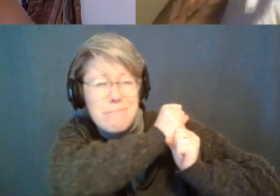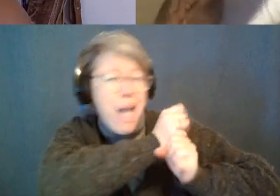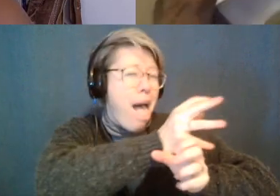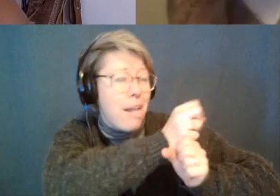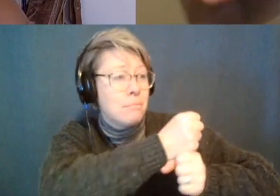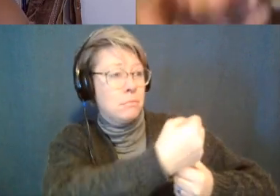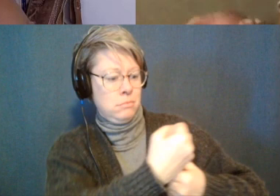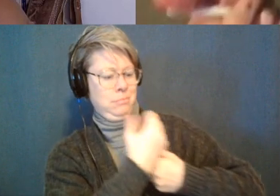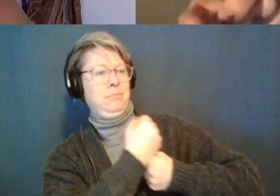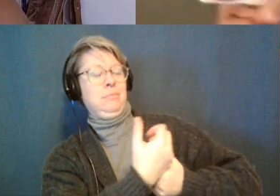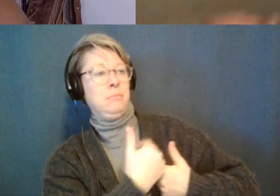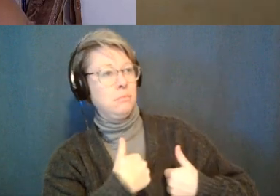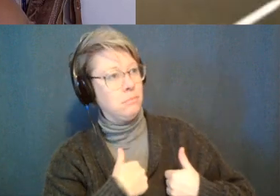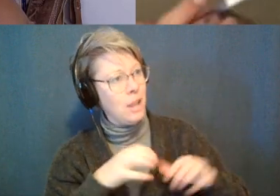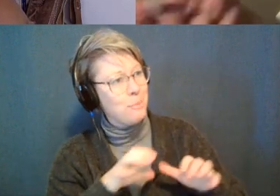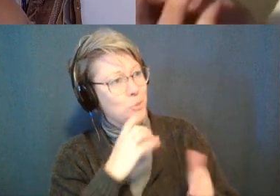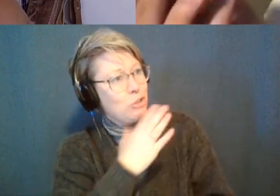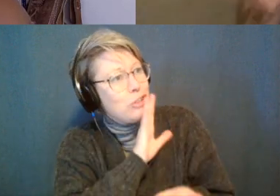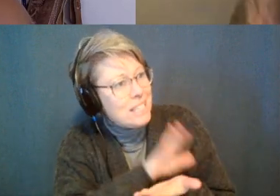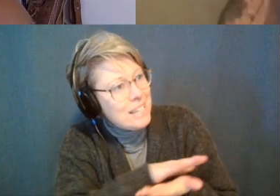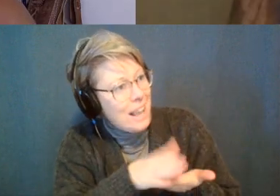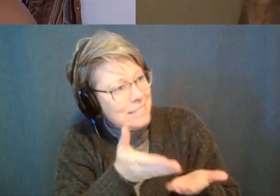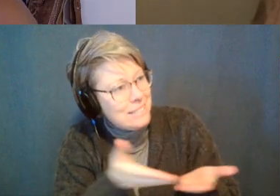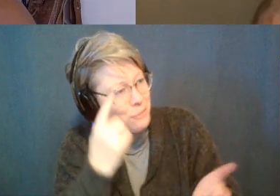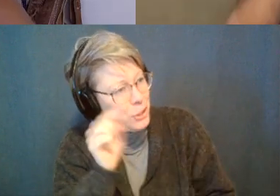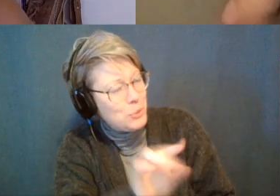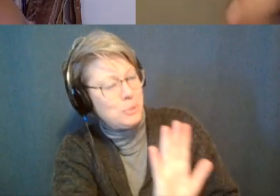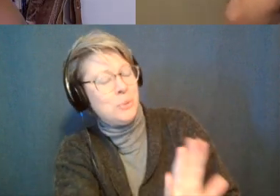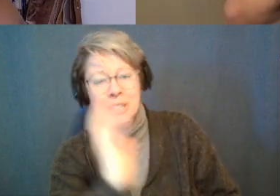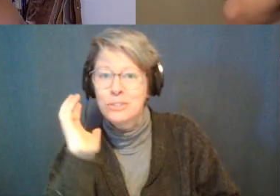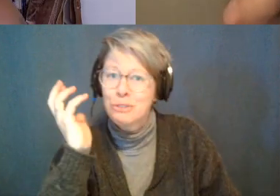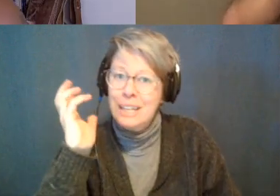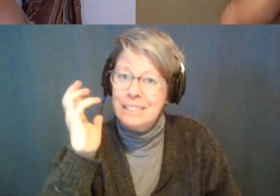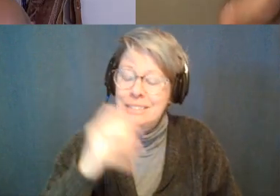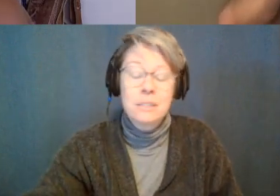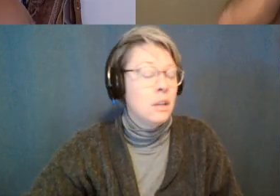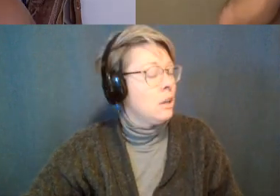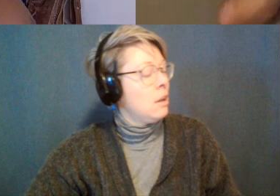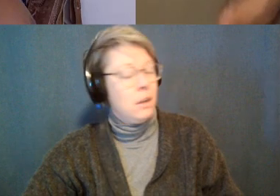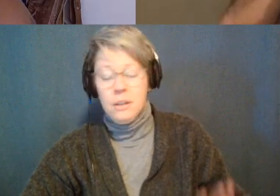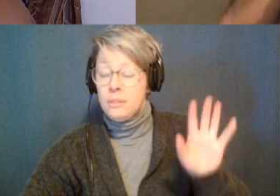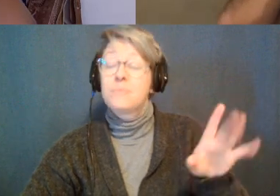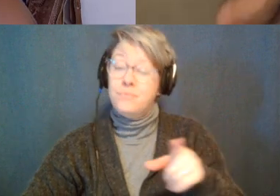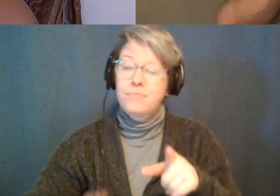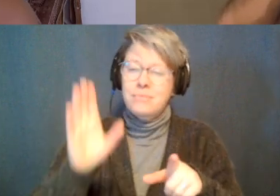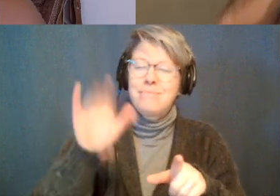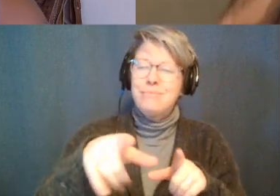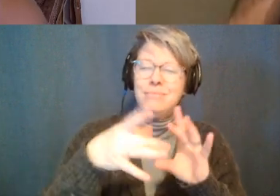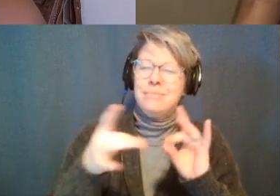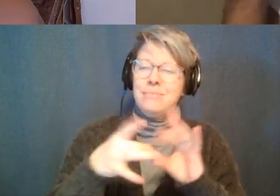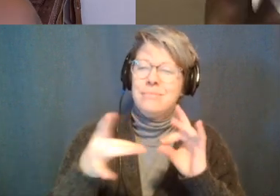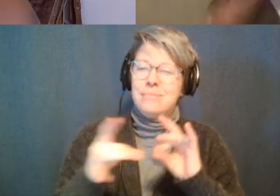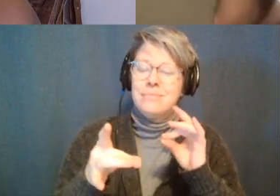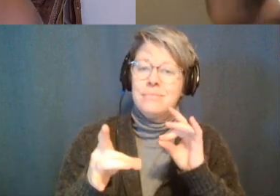really nice things for you it's like it's crazy so yeah i just when you talked about that like